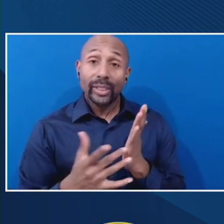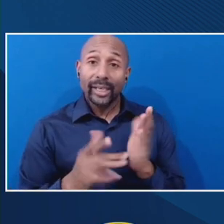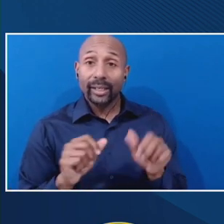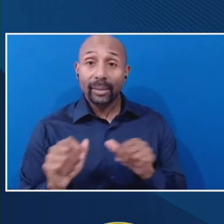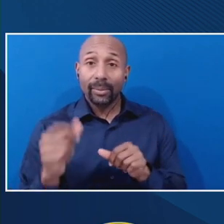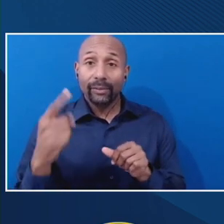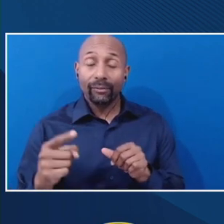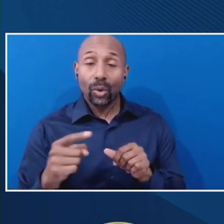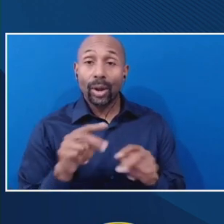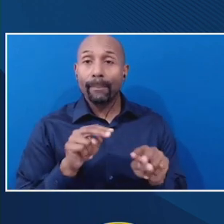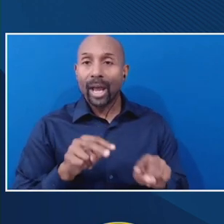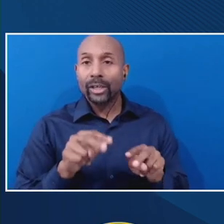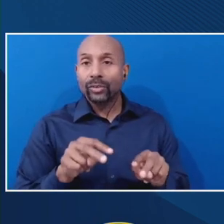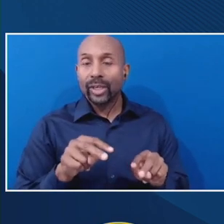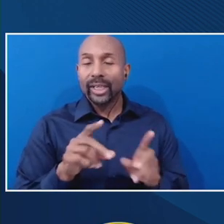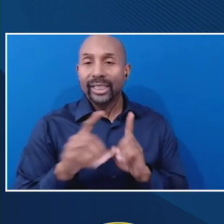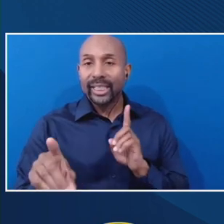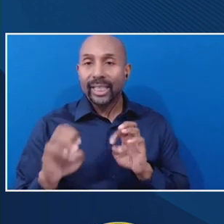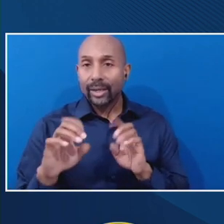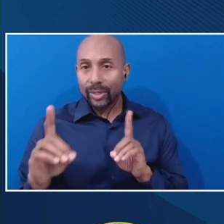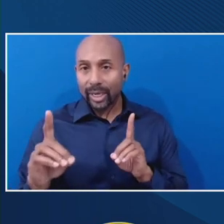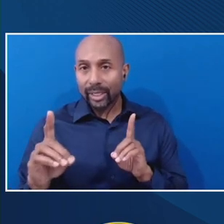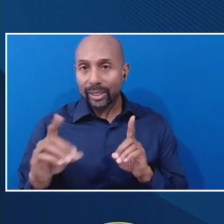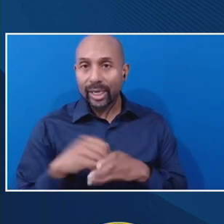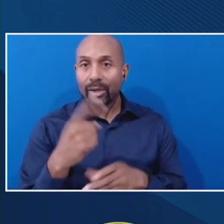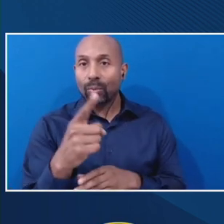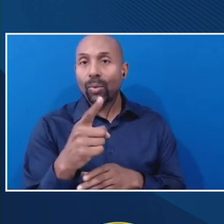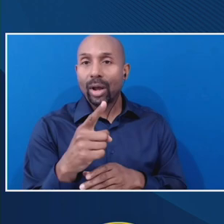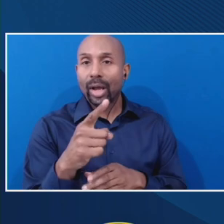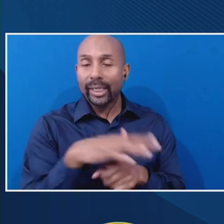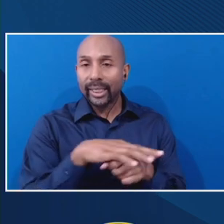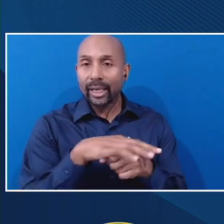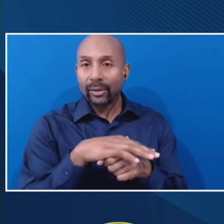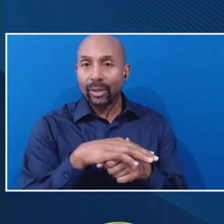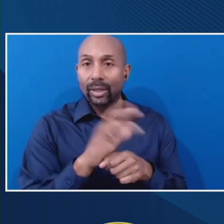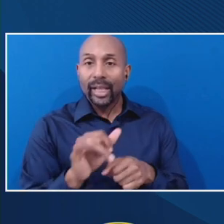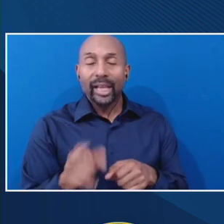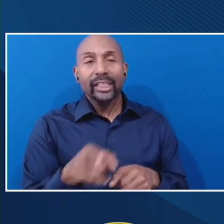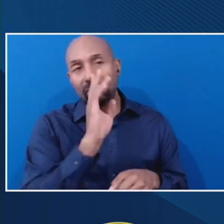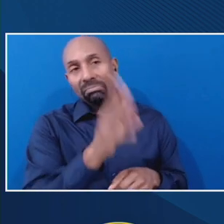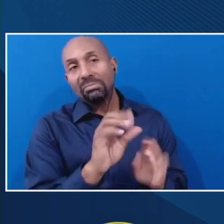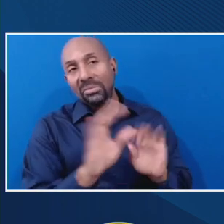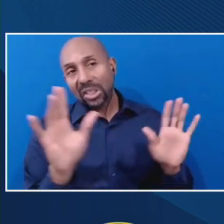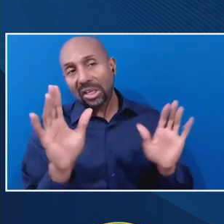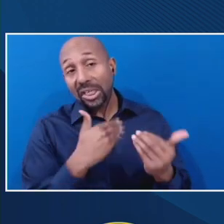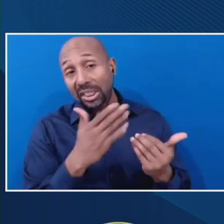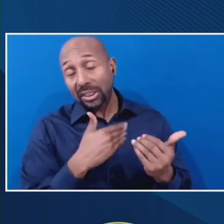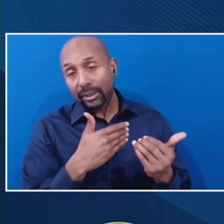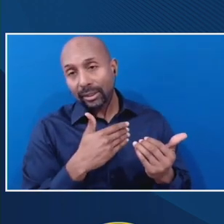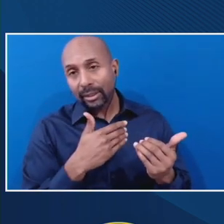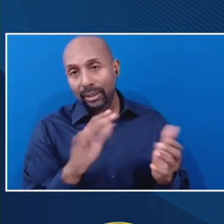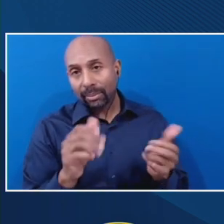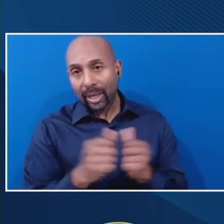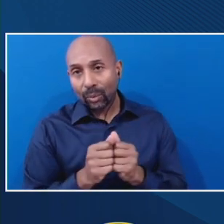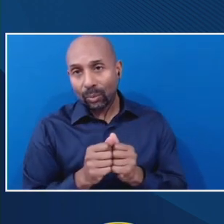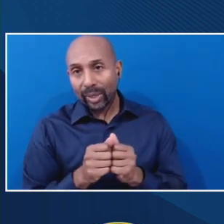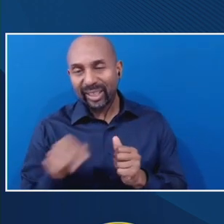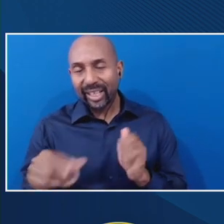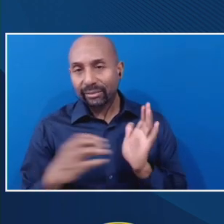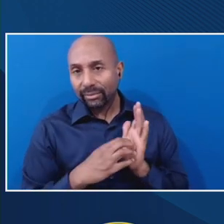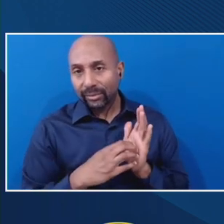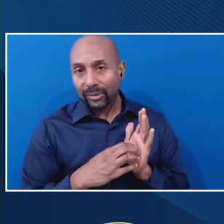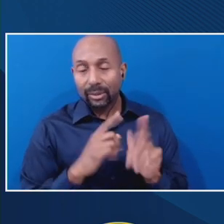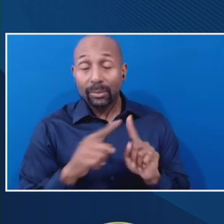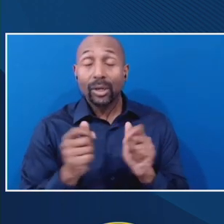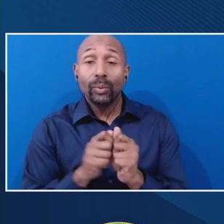monitoring distance education in one venue as being relatively straightforward and easy when it comes to this provision, but in